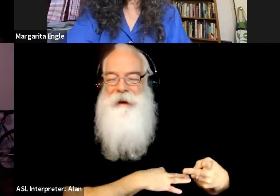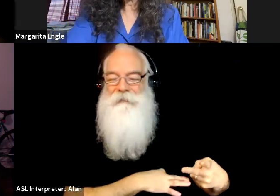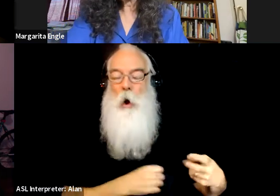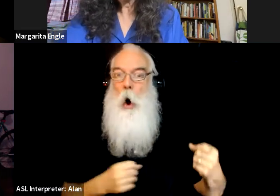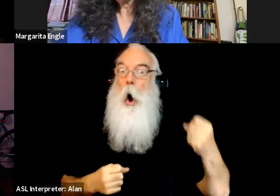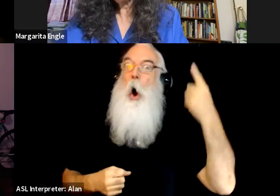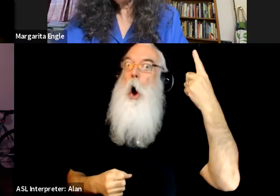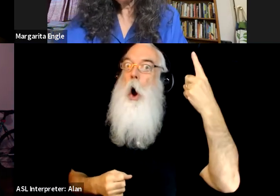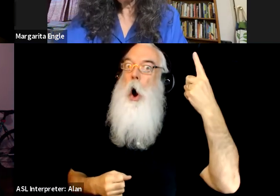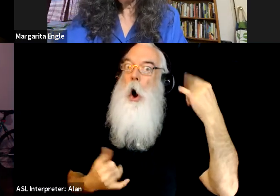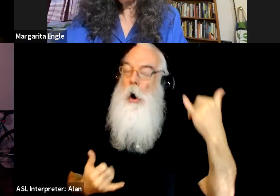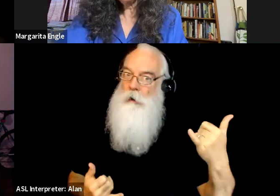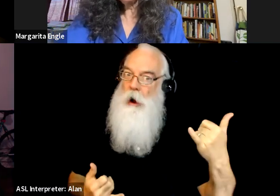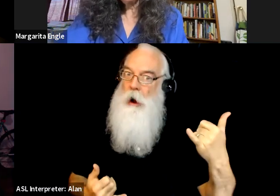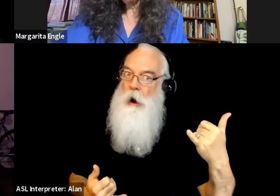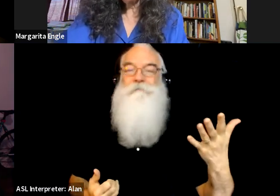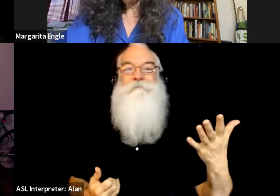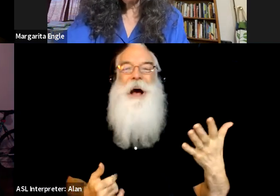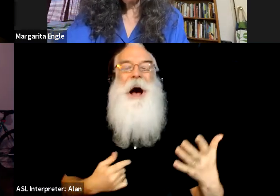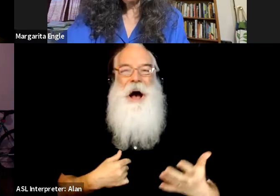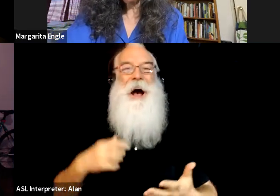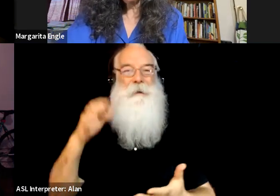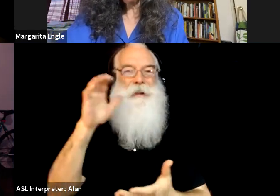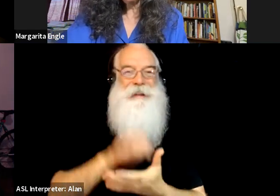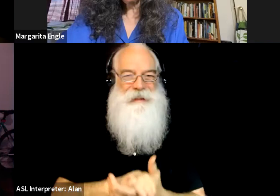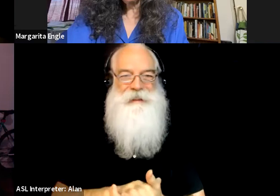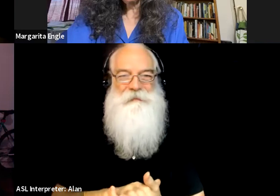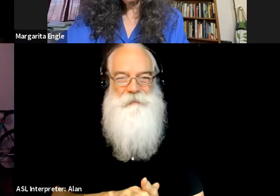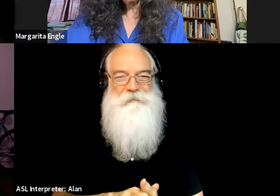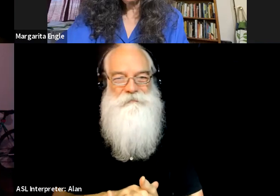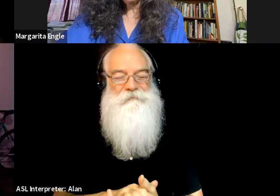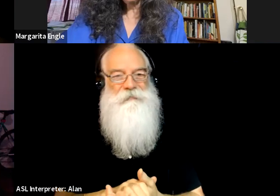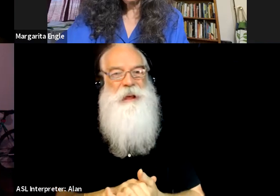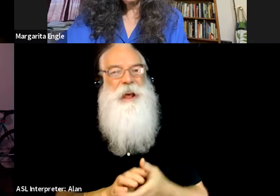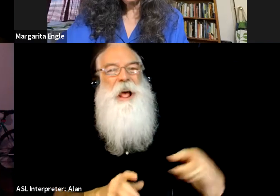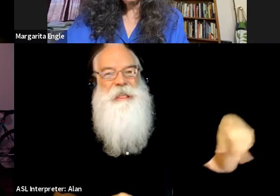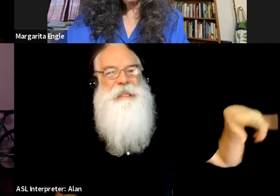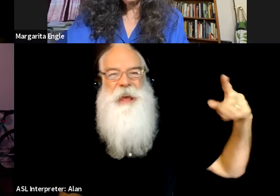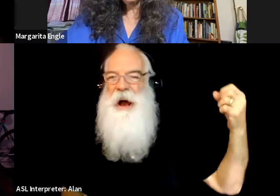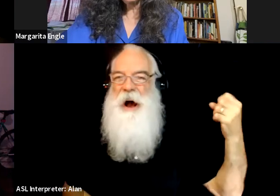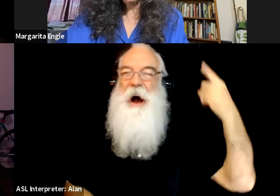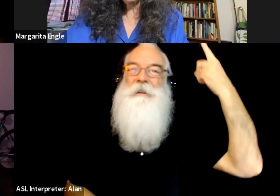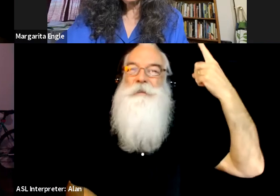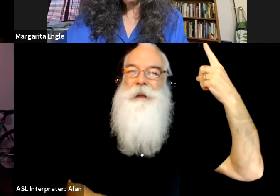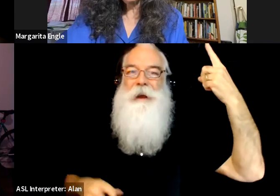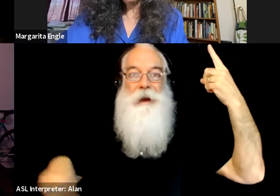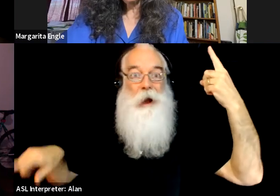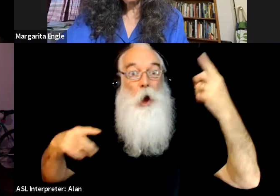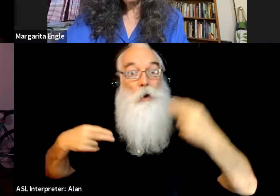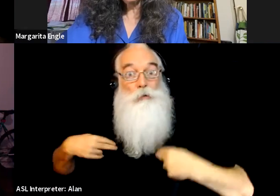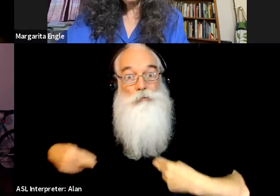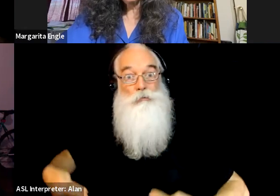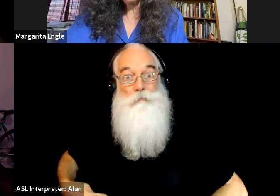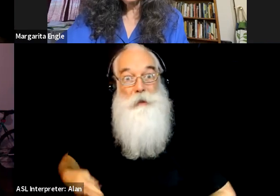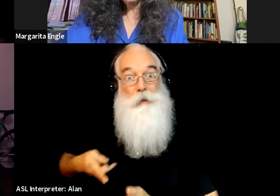believer in the fact that we reach, um, an understanding of human universal, universal human truth through